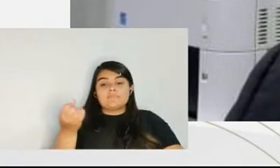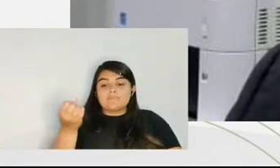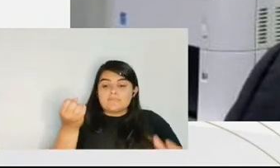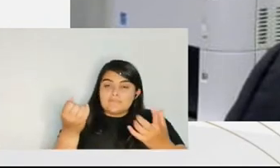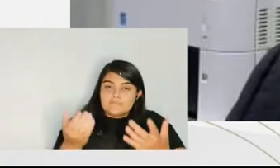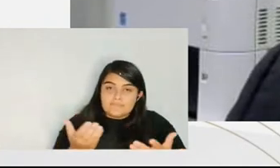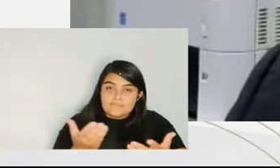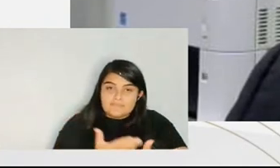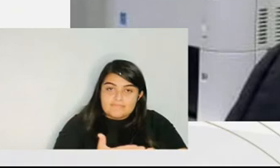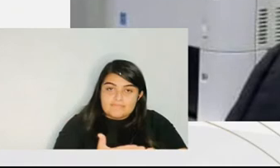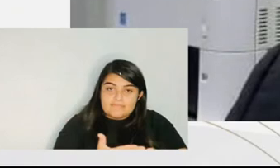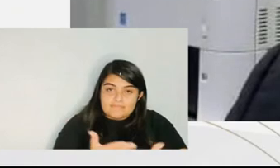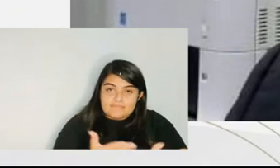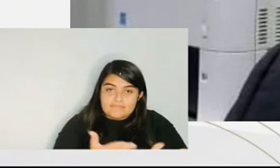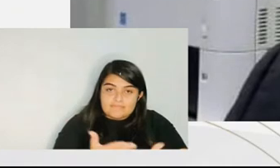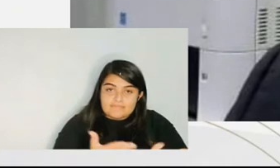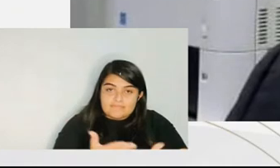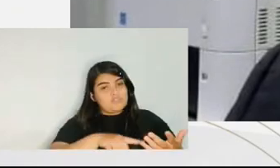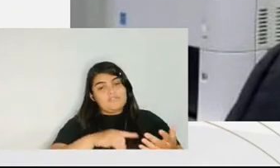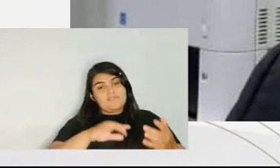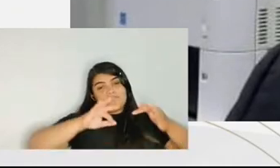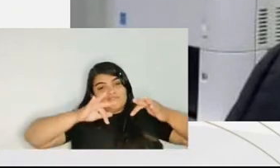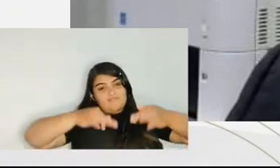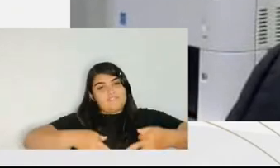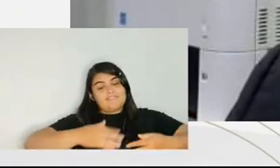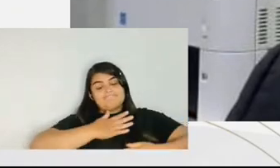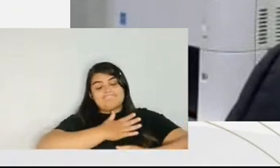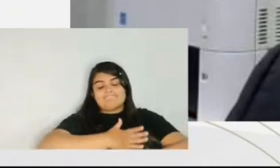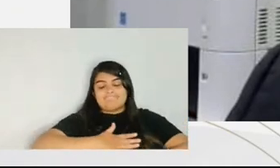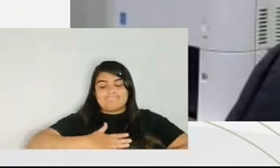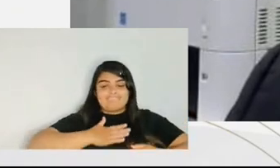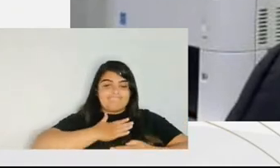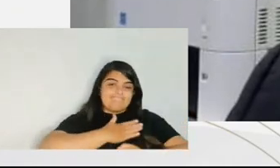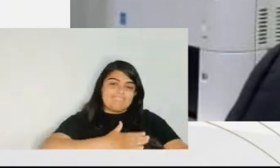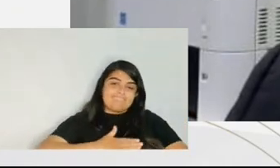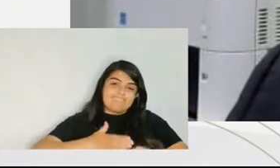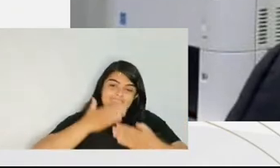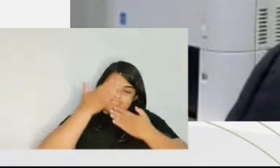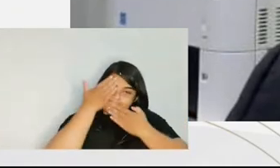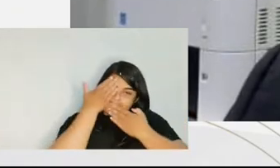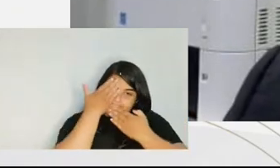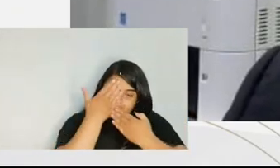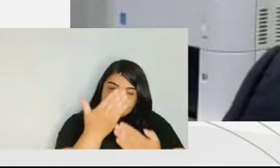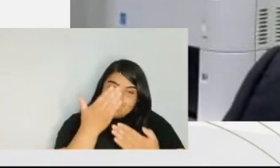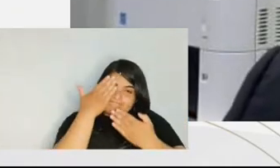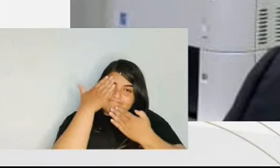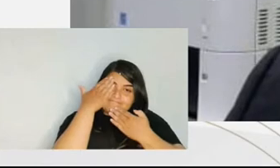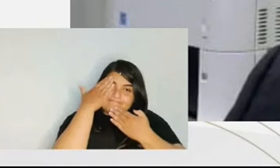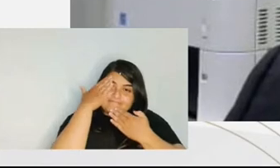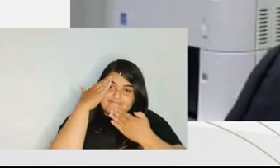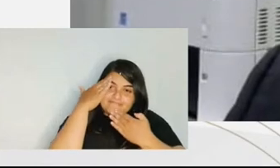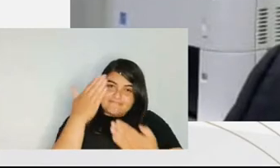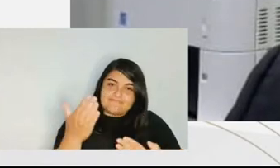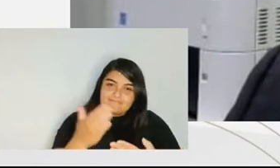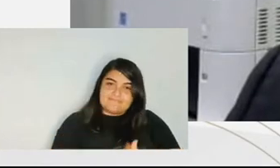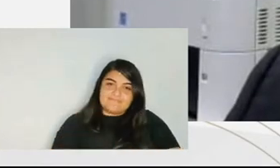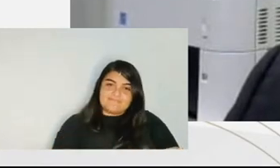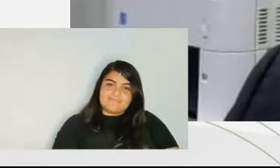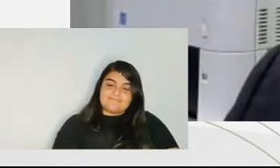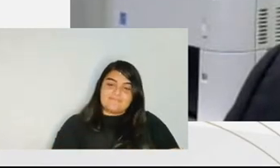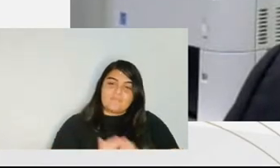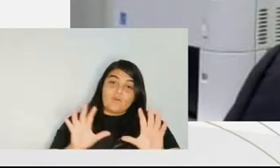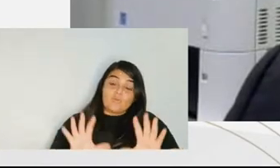So, I want to say that we all finished this event feeling very